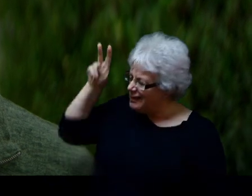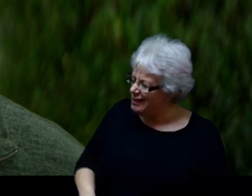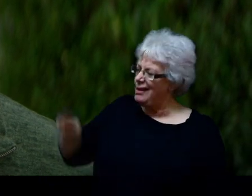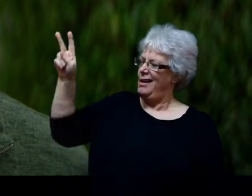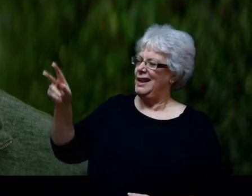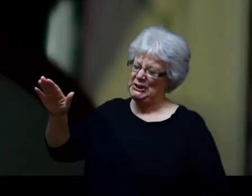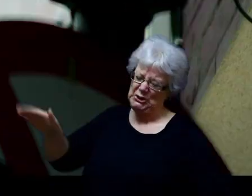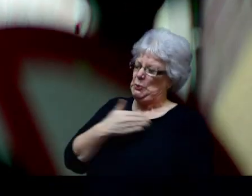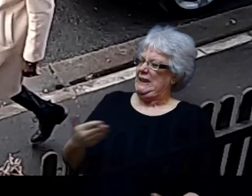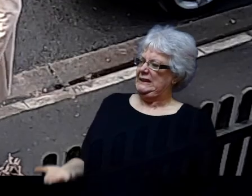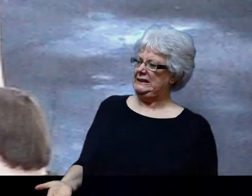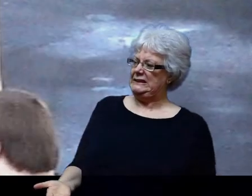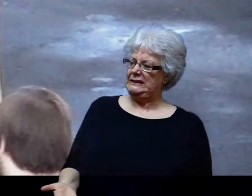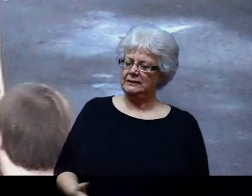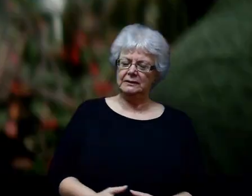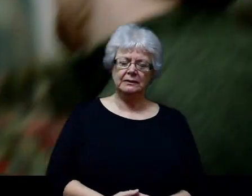useless.